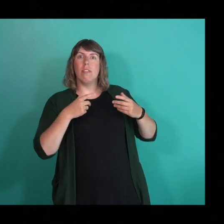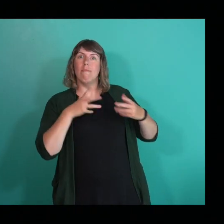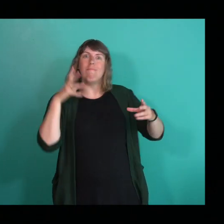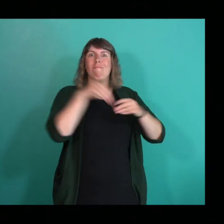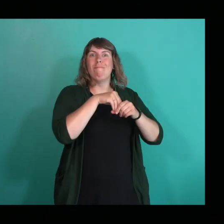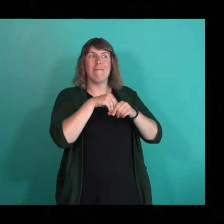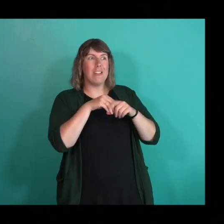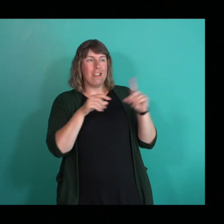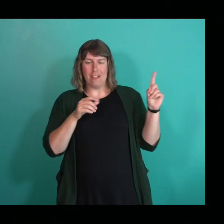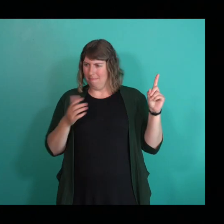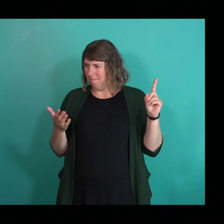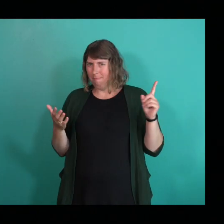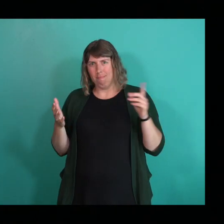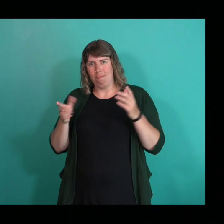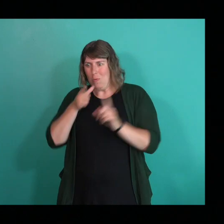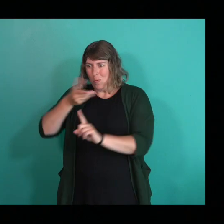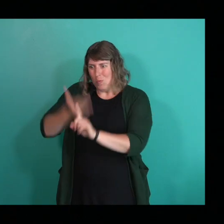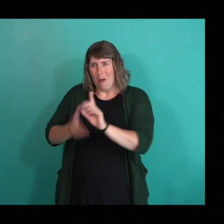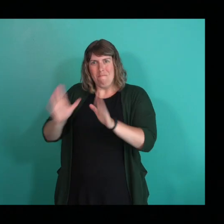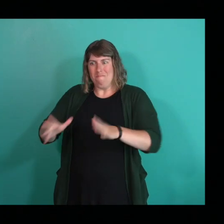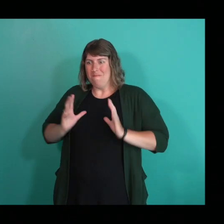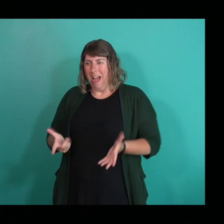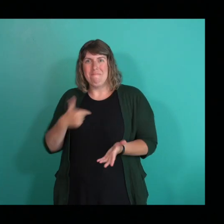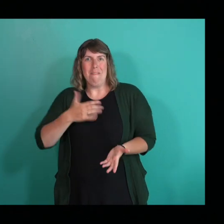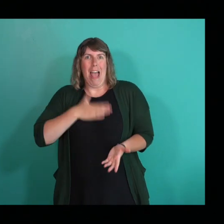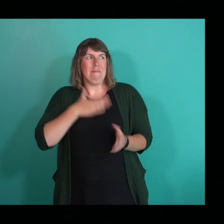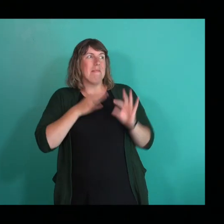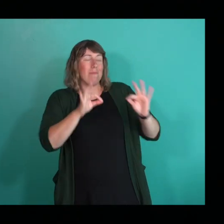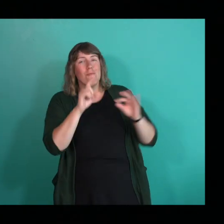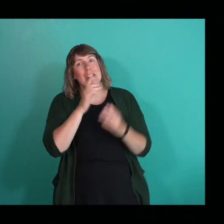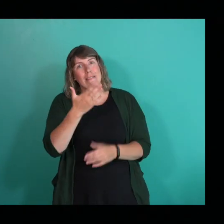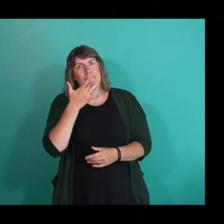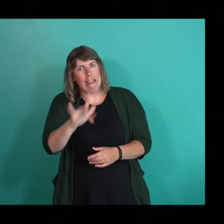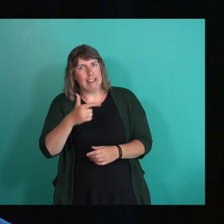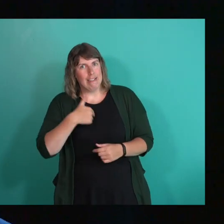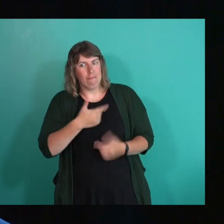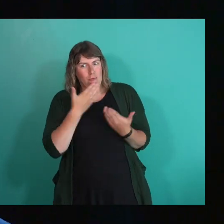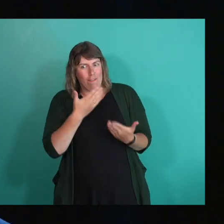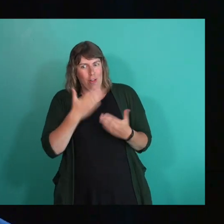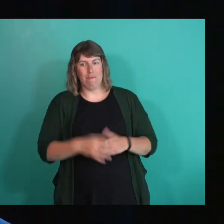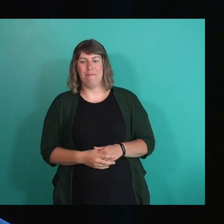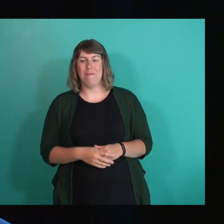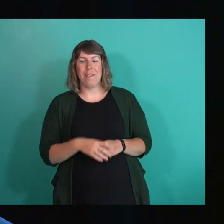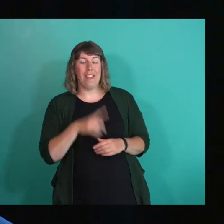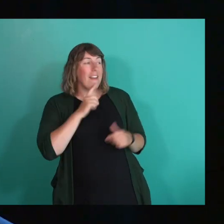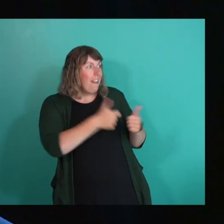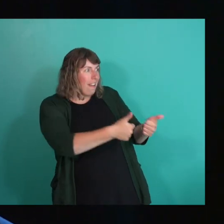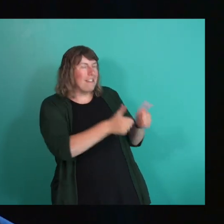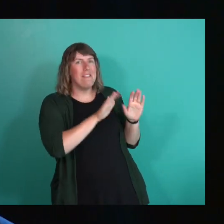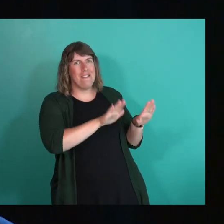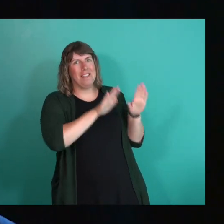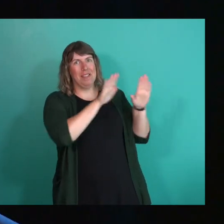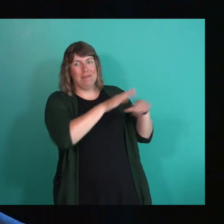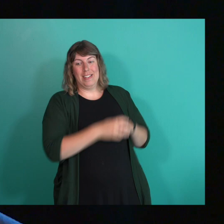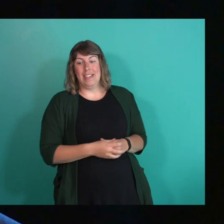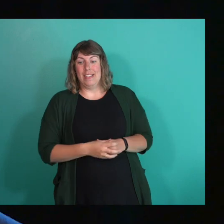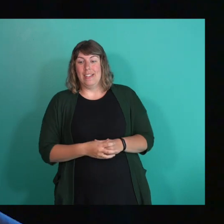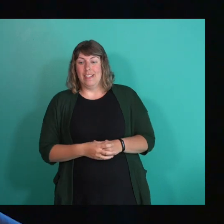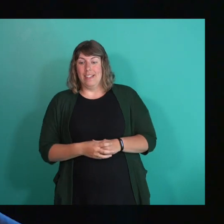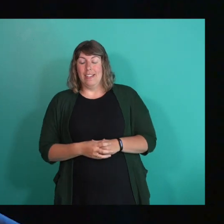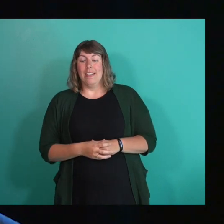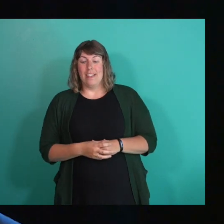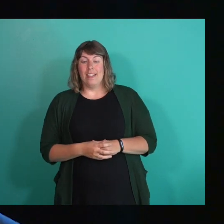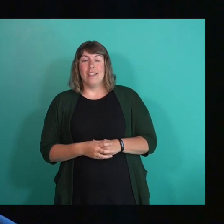full, actualized person that's just happy. And I'm really grateful for that. That's awesome. And then navigating